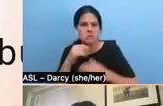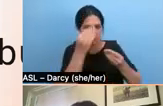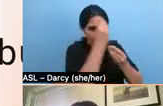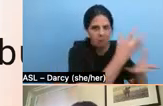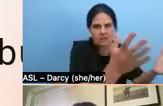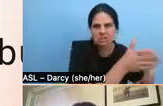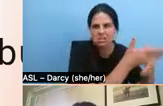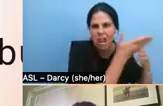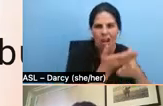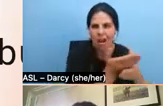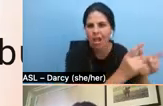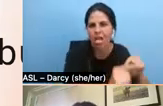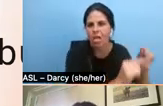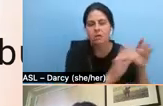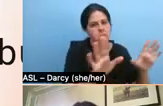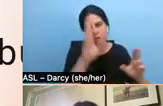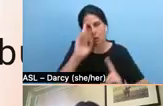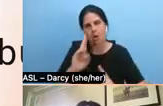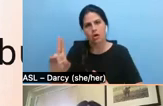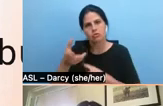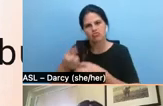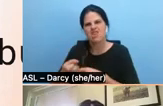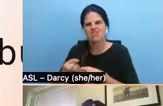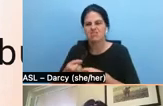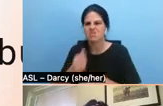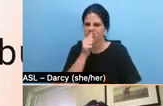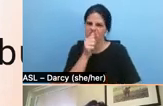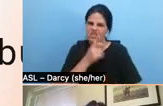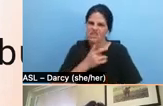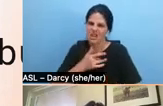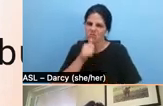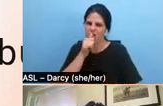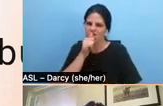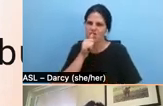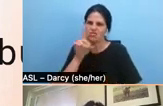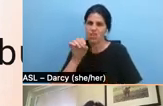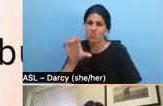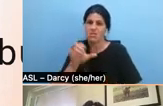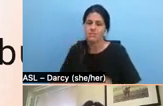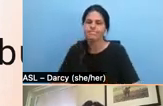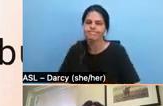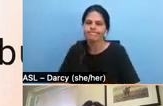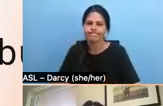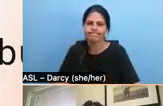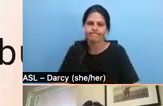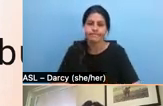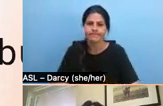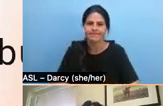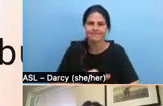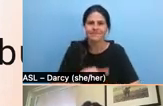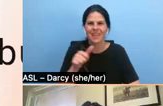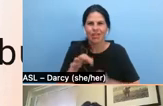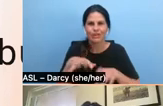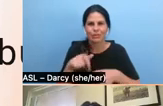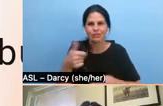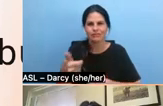confidential, um, documents typically. Uh, so tips, uh, we